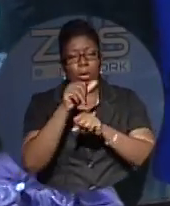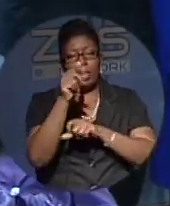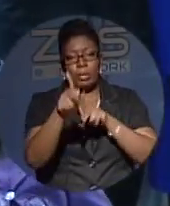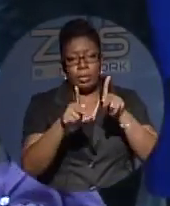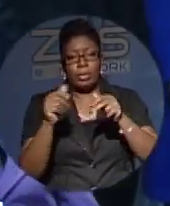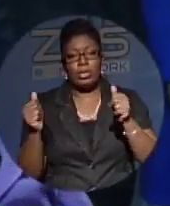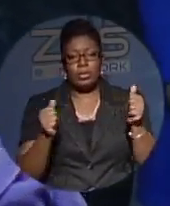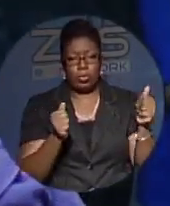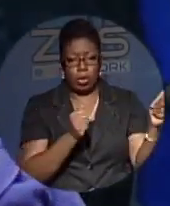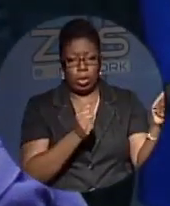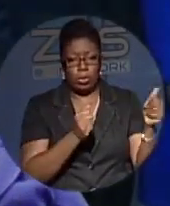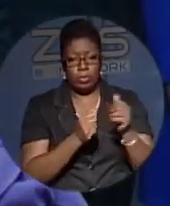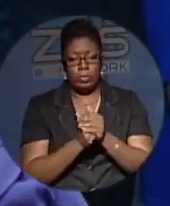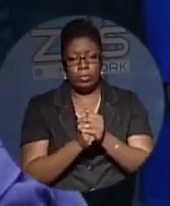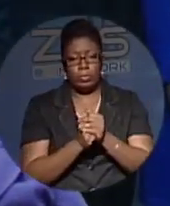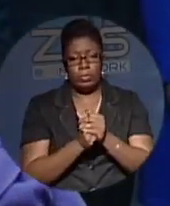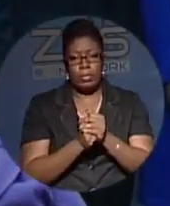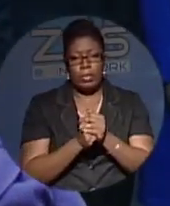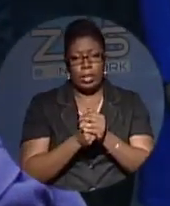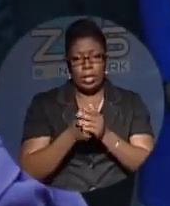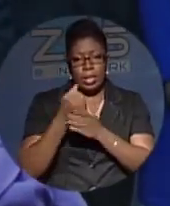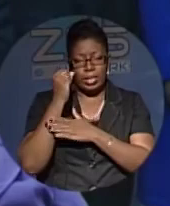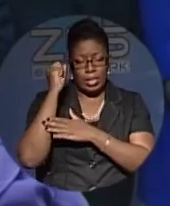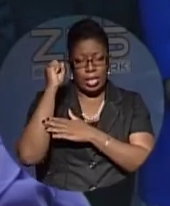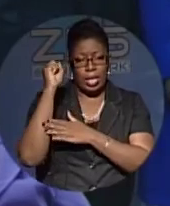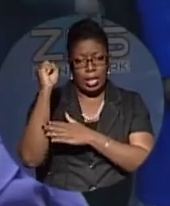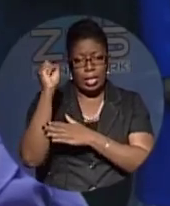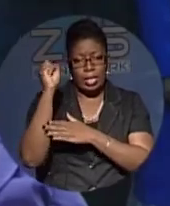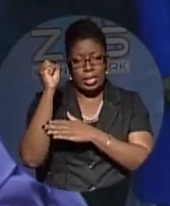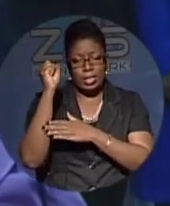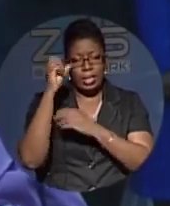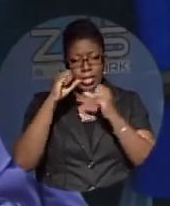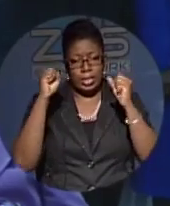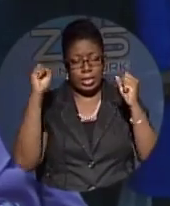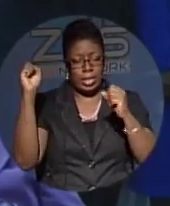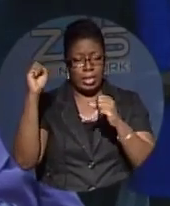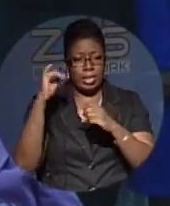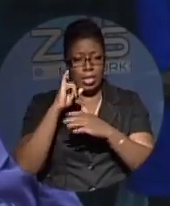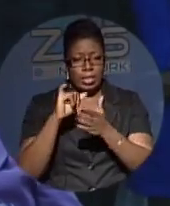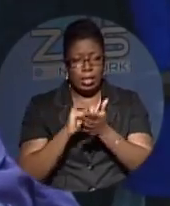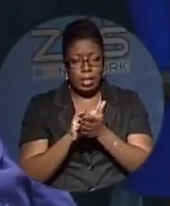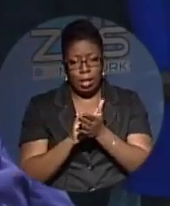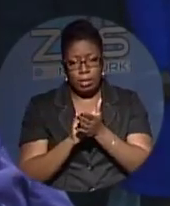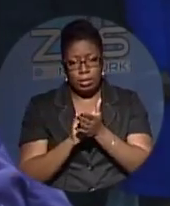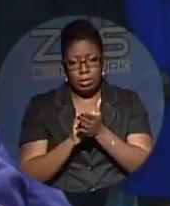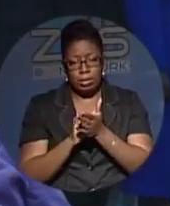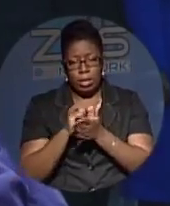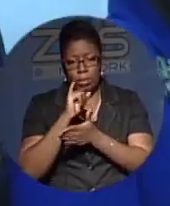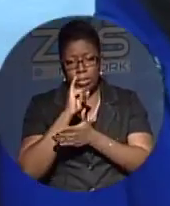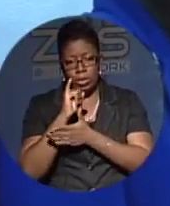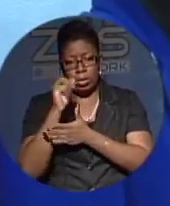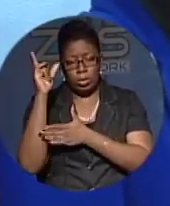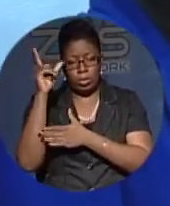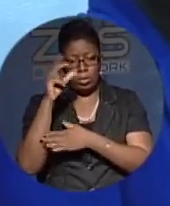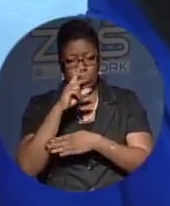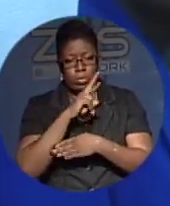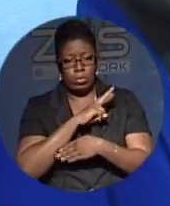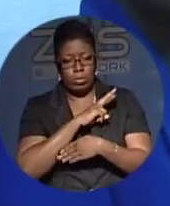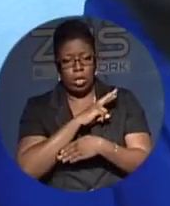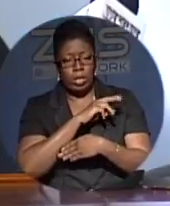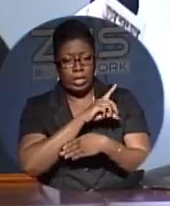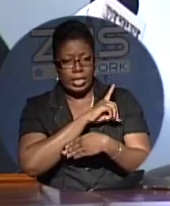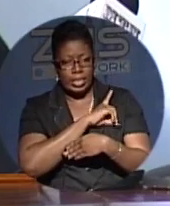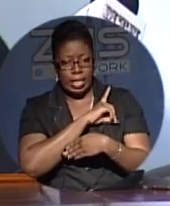Ruhl attributes his success to other clergymen that have mentored him like Bishop Neal Ellis, Chief Apostle Leon Wallace, and Bishop Ross Davis. We